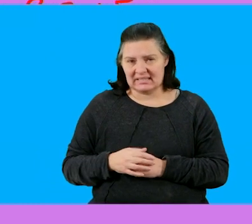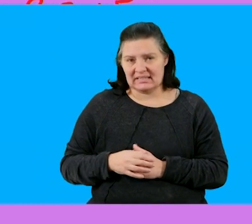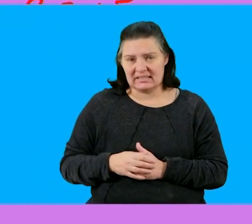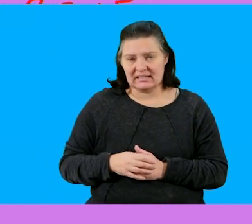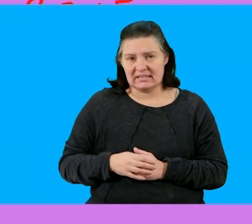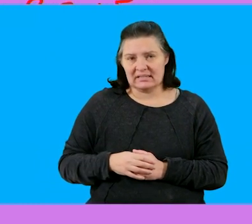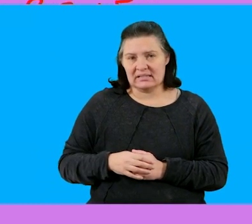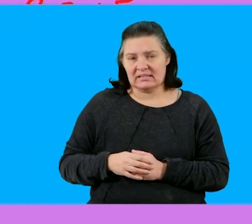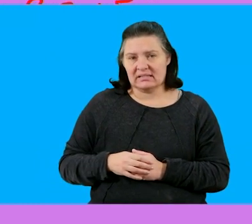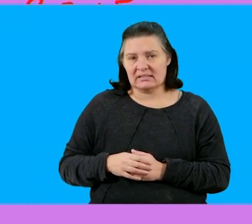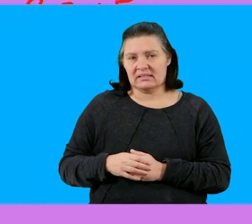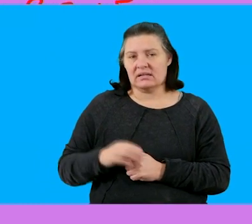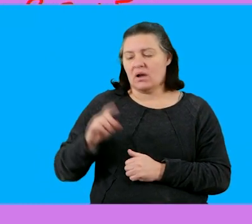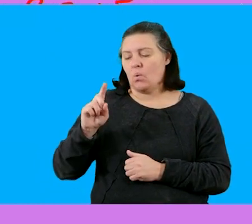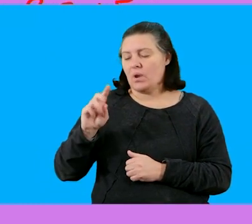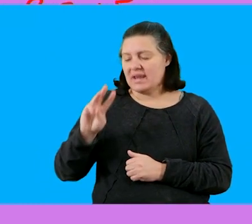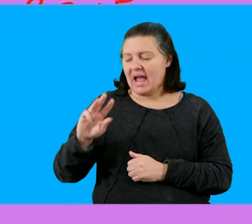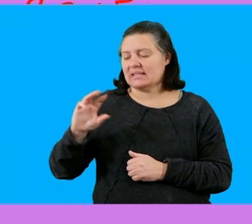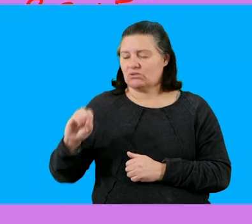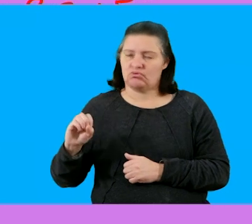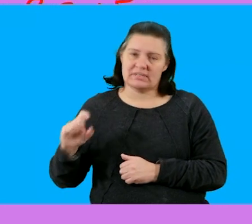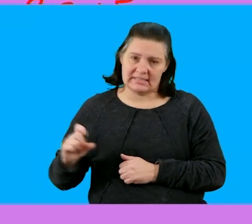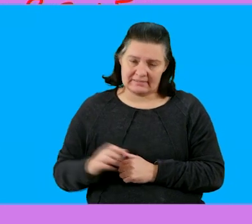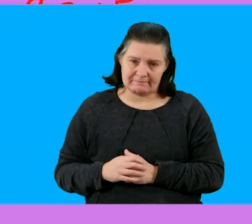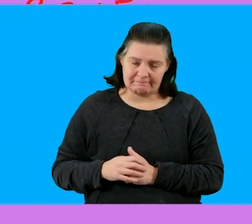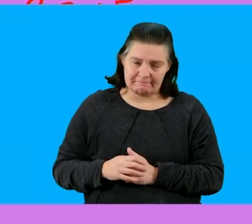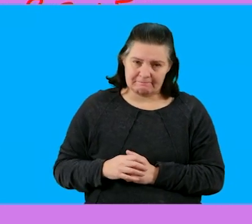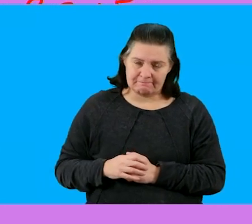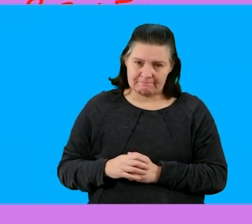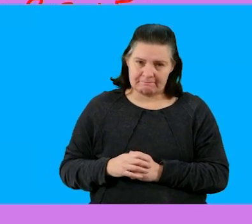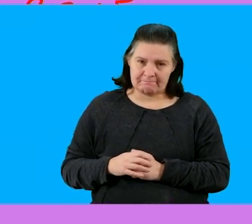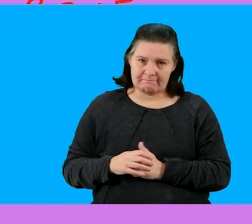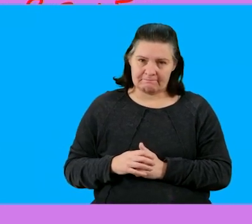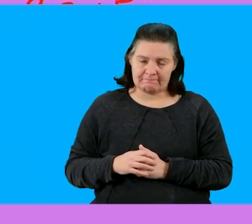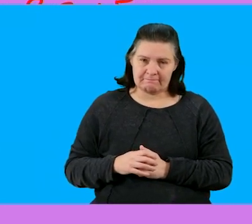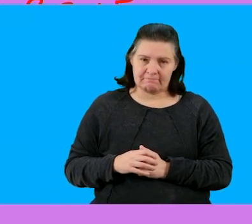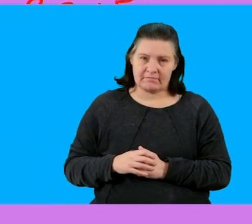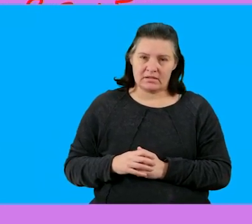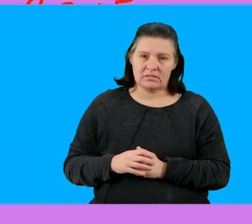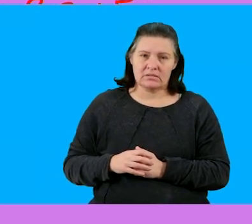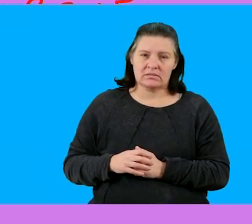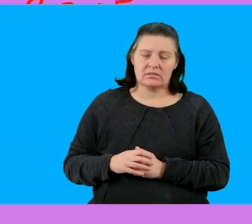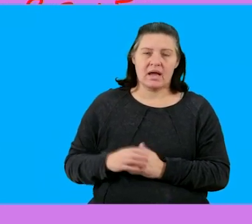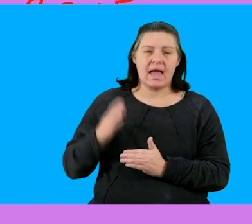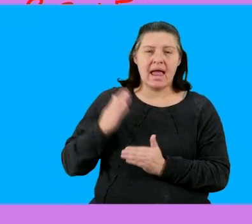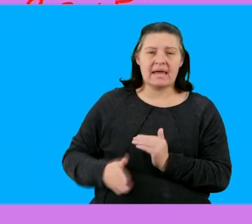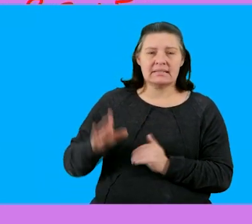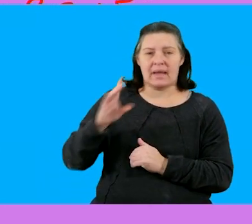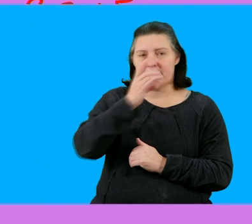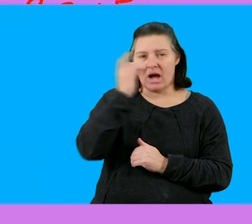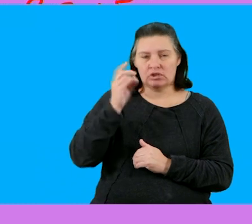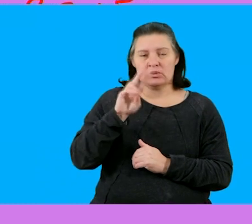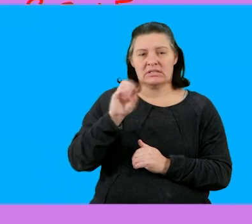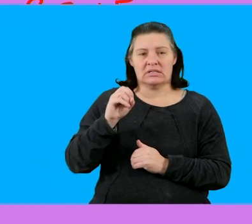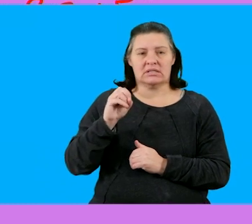there and that will be 90 cents. Okay, let me just write it proper. So at the end of March